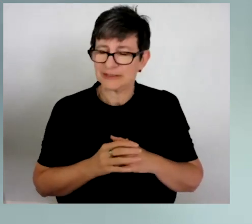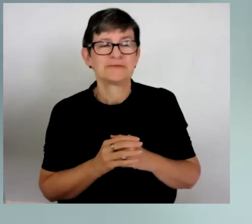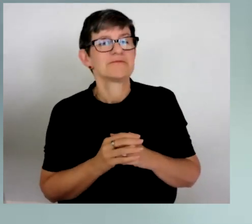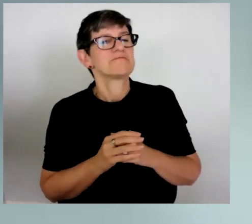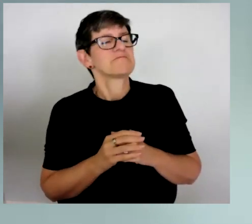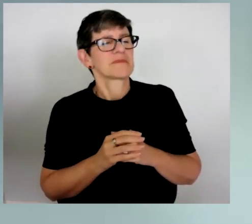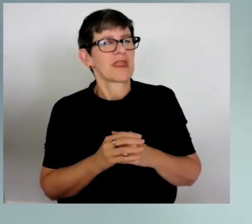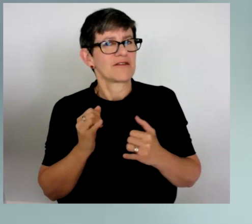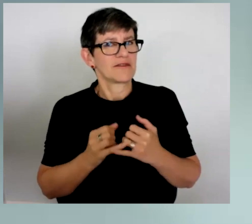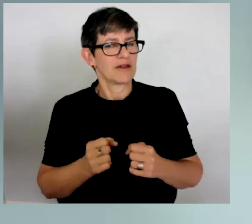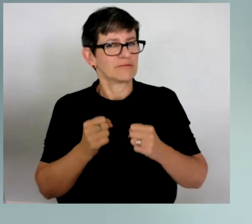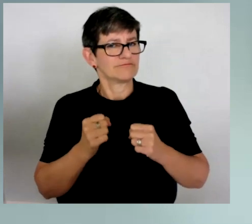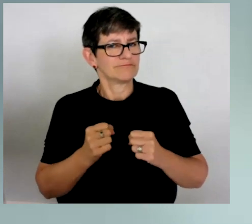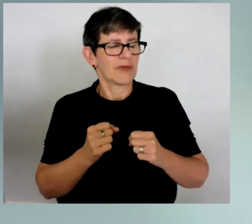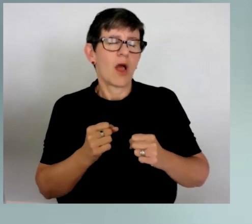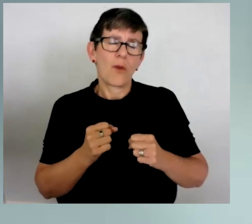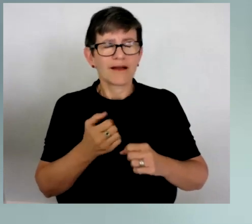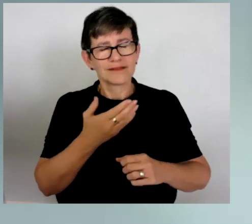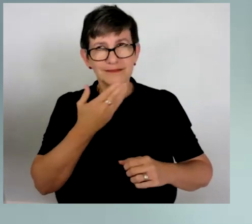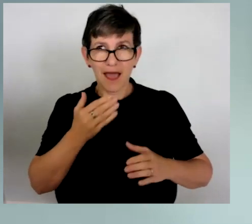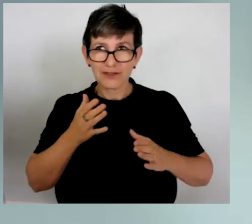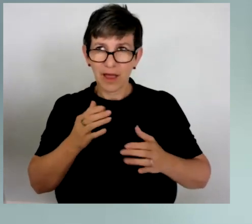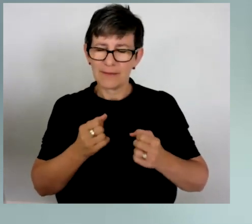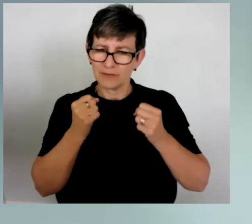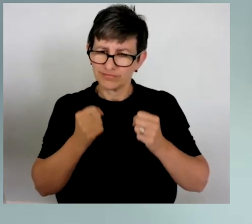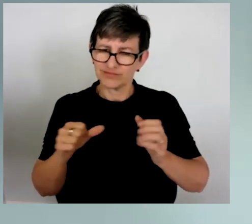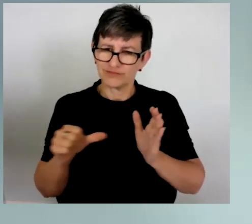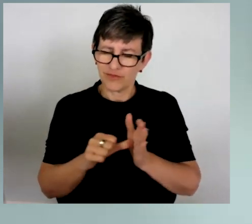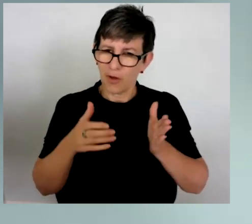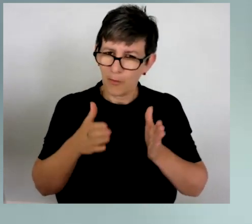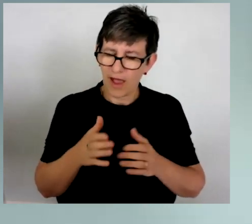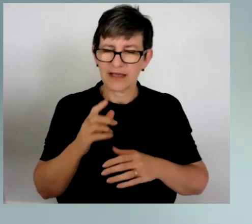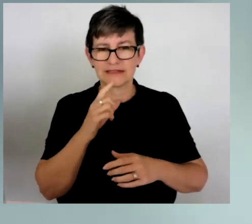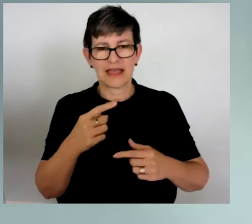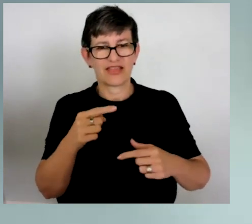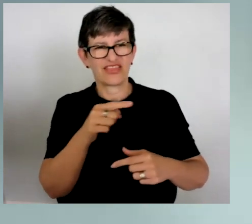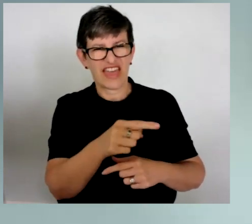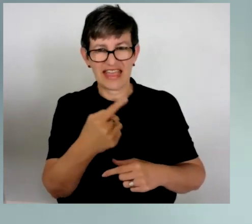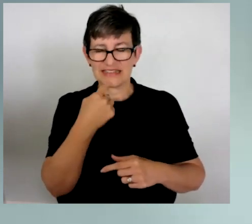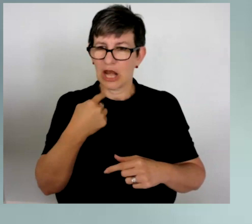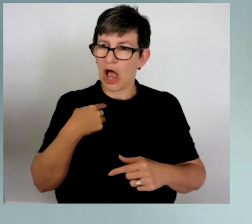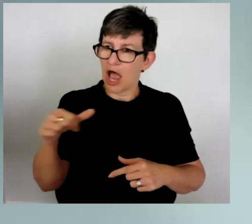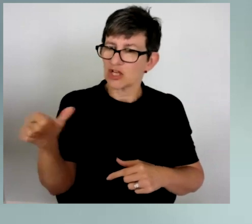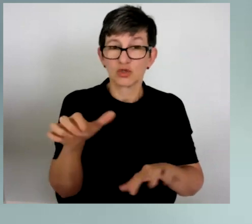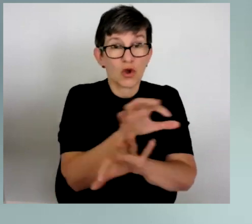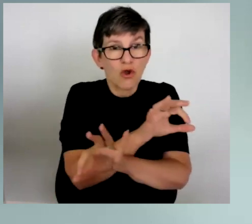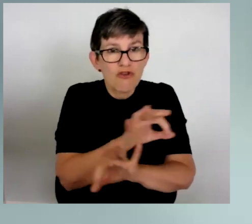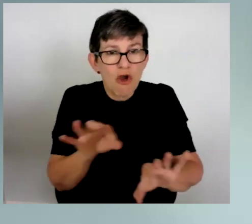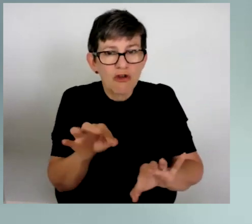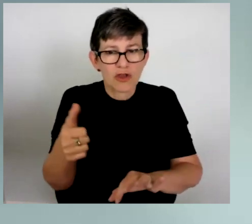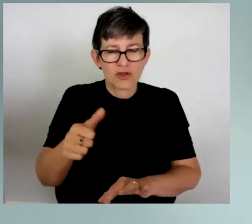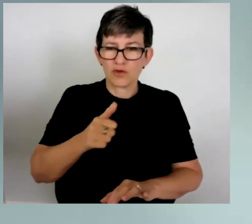made it clear to me in the nicest possible way that they felt that I should not have used